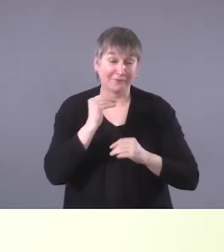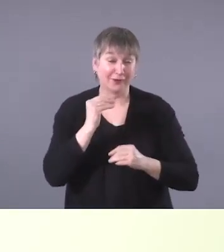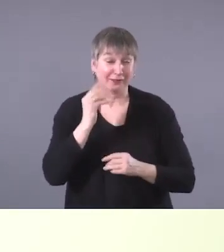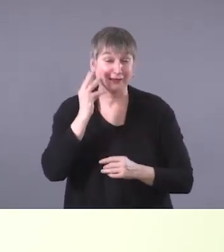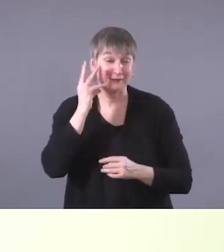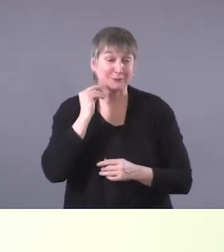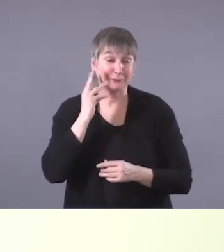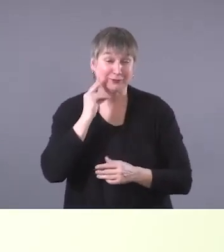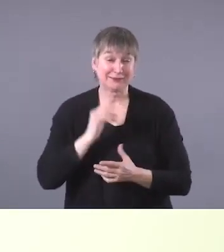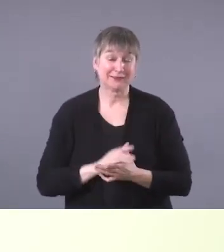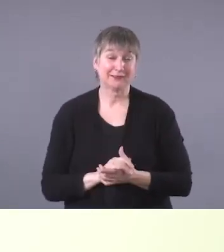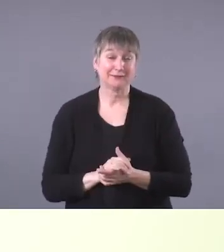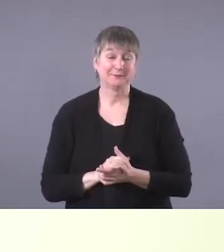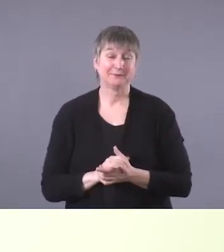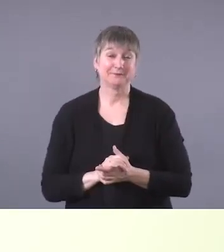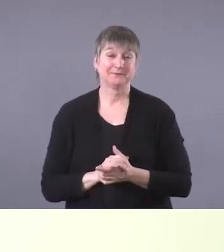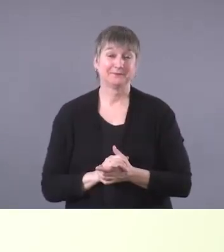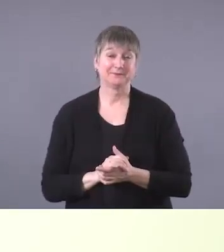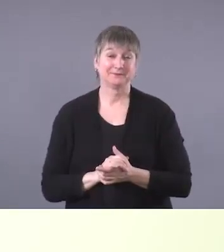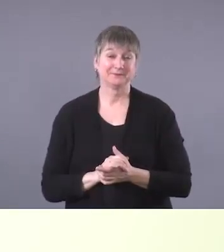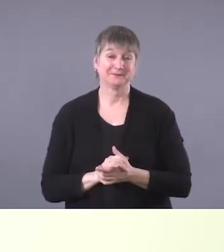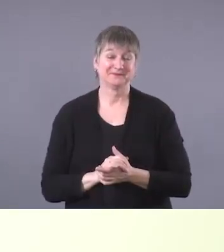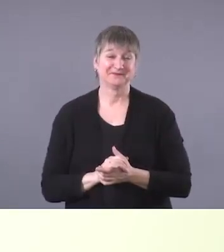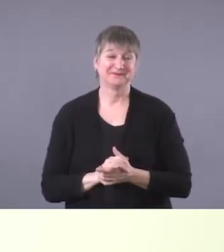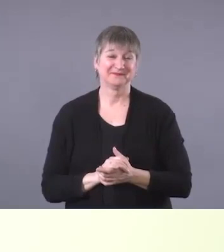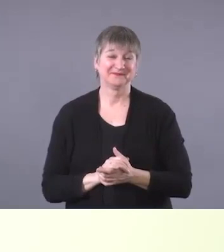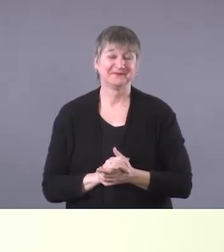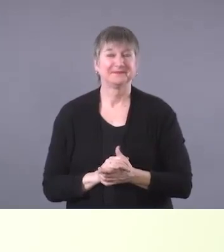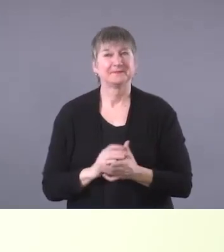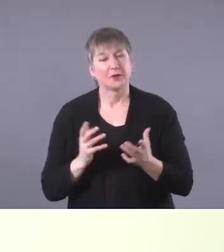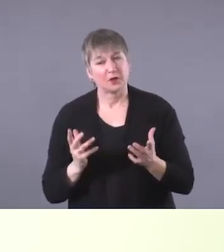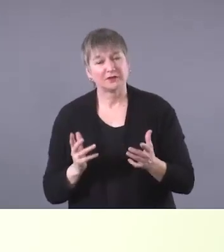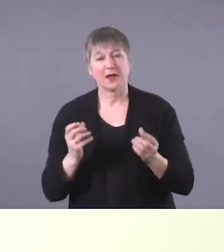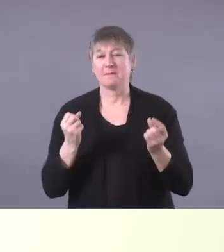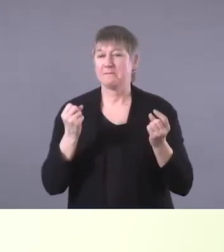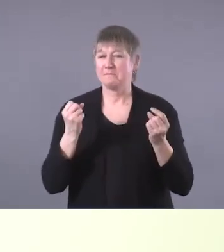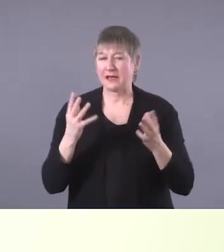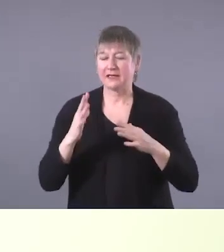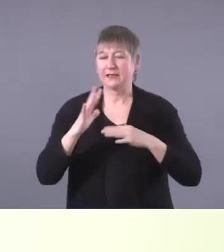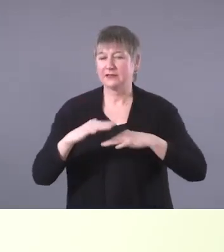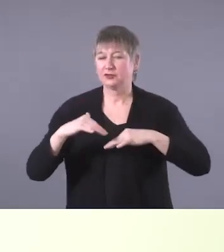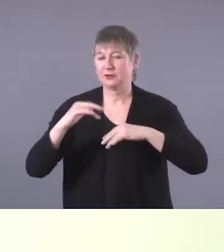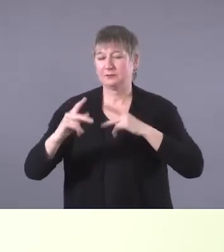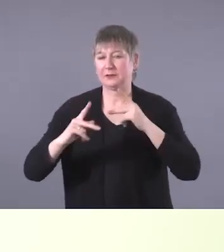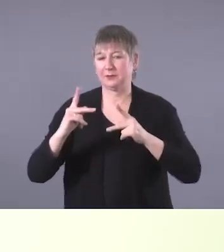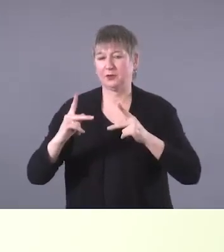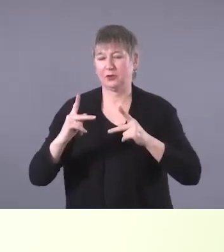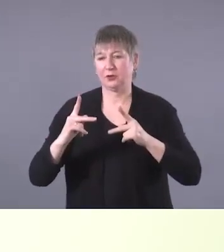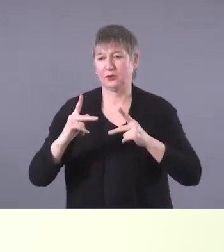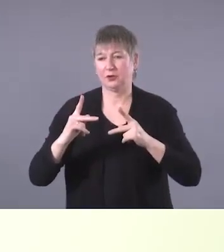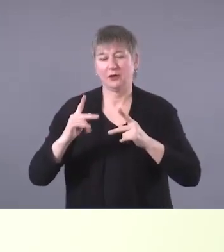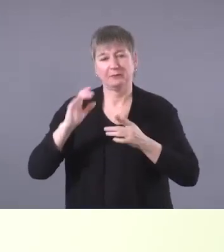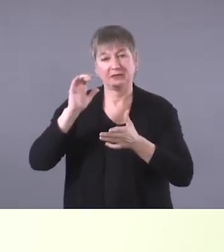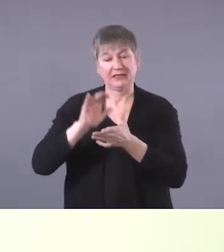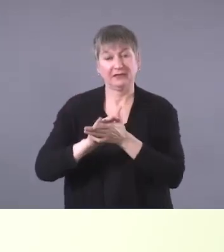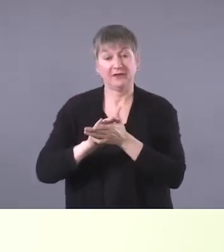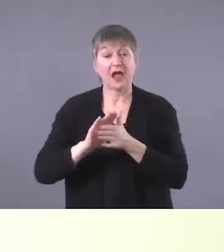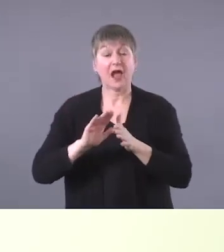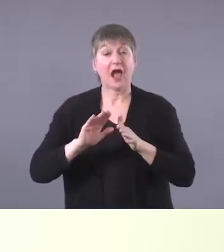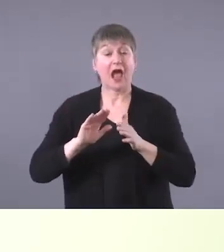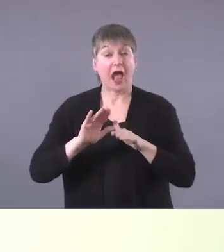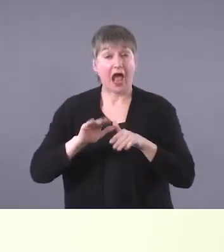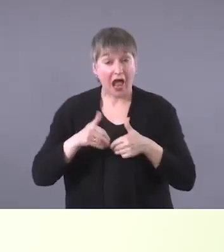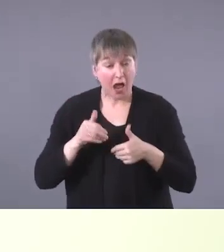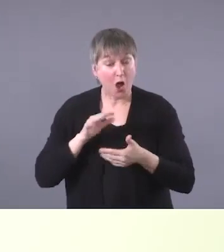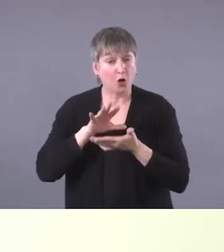Um, also, uh, many indigenous people believe that, uh, one of the ways in which knowledge is acquired is